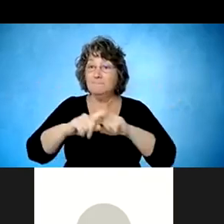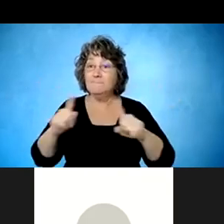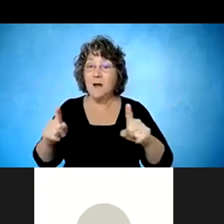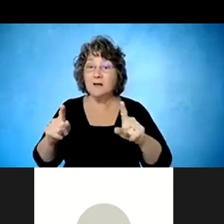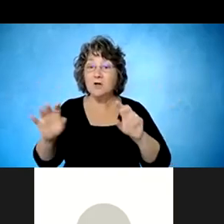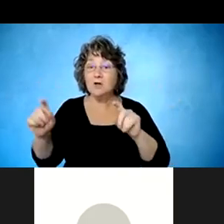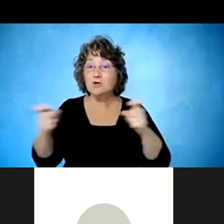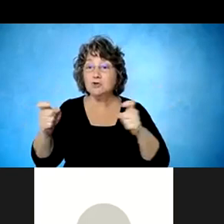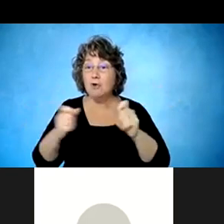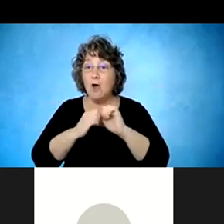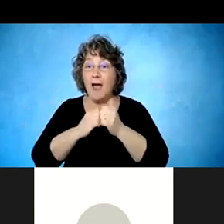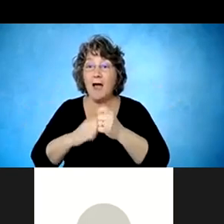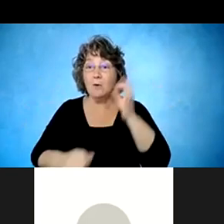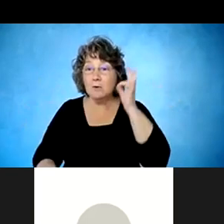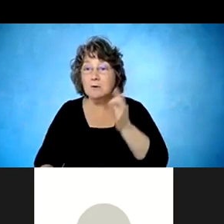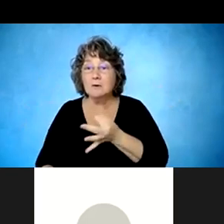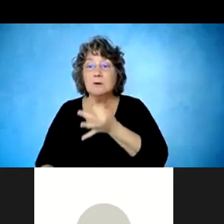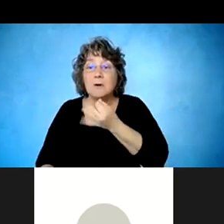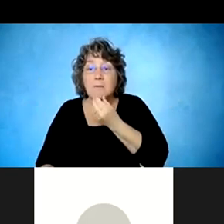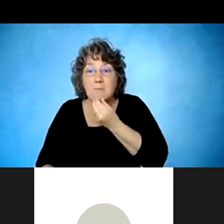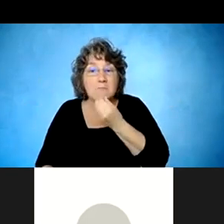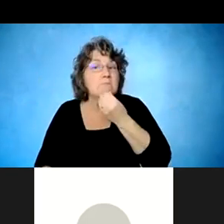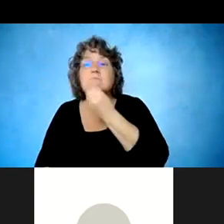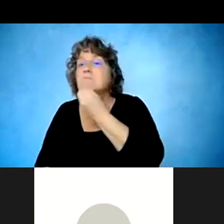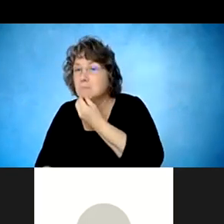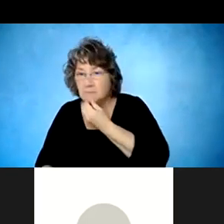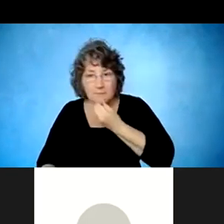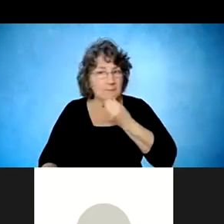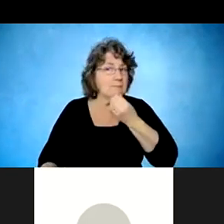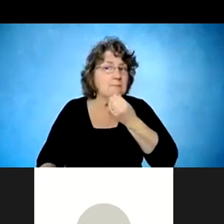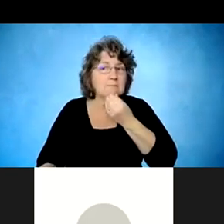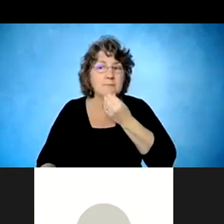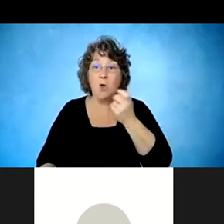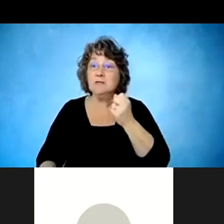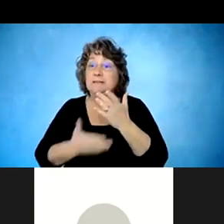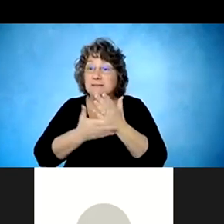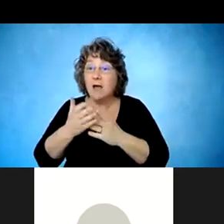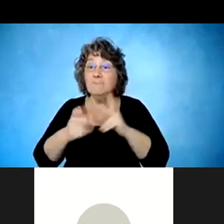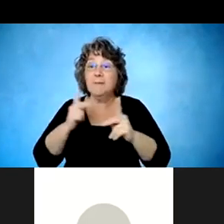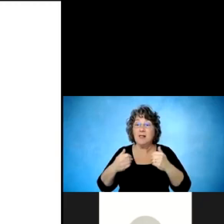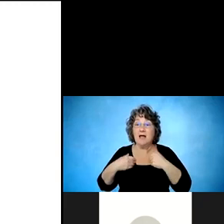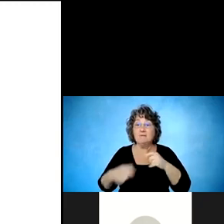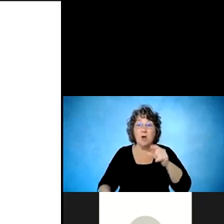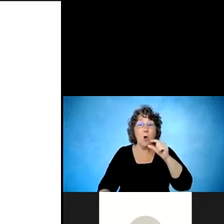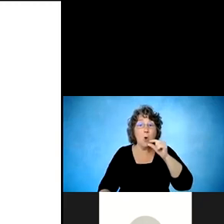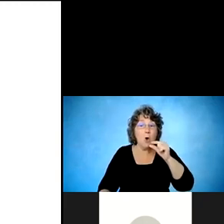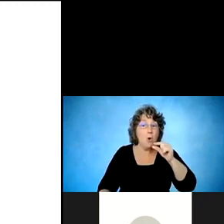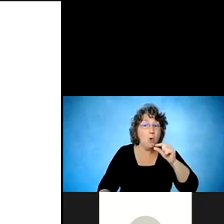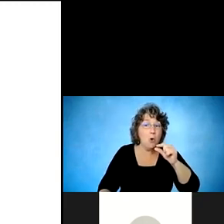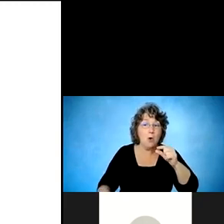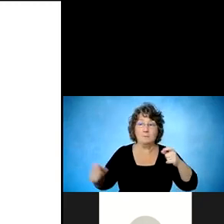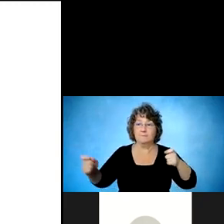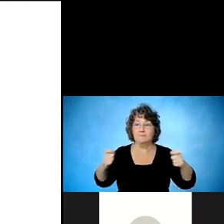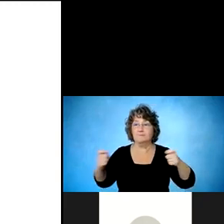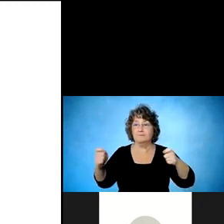sip and puff control. They're able to maneuver their wheelchair independently, so they don't have to have somebody move them.